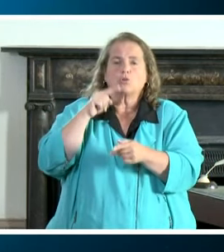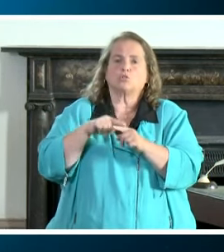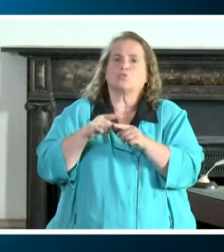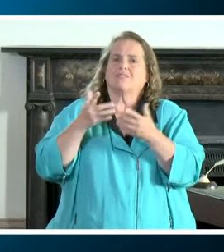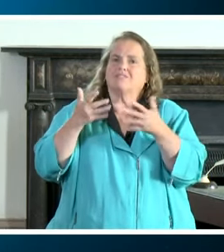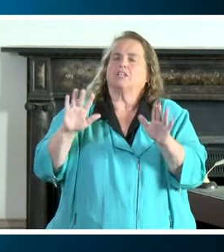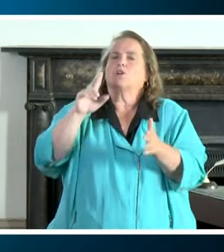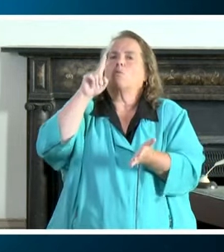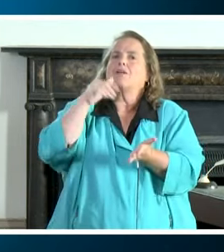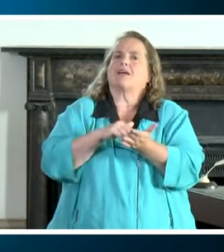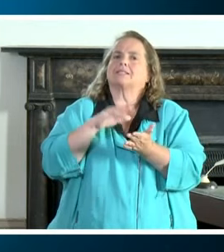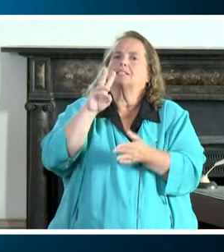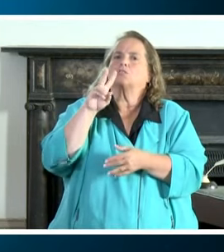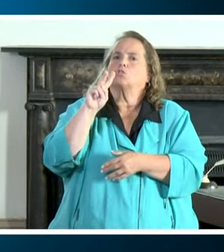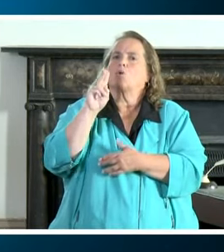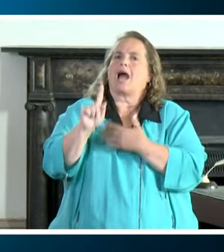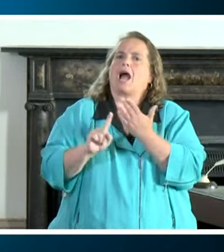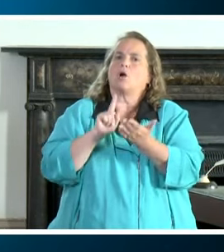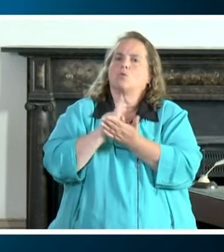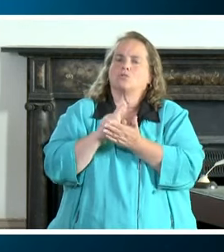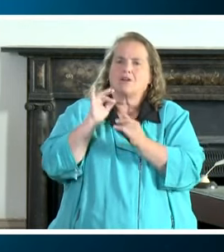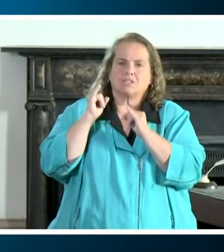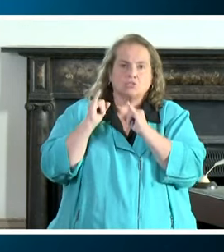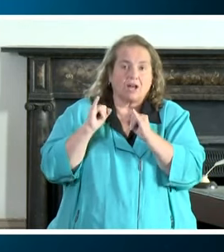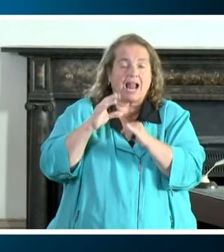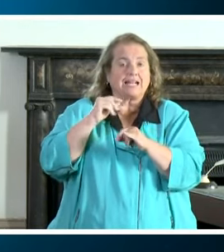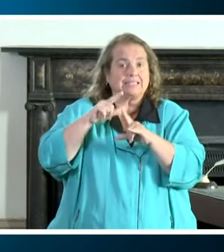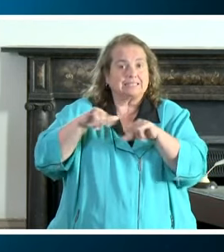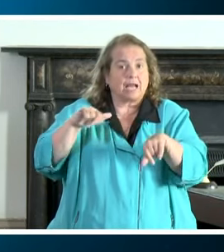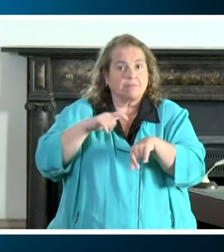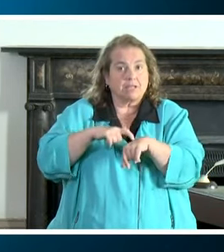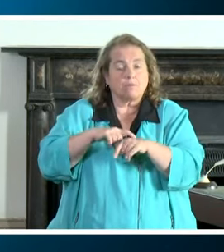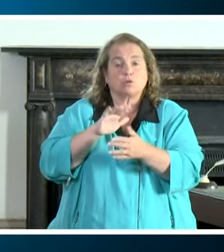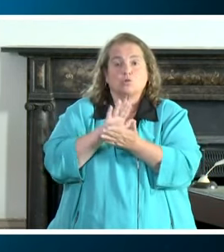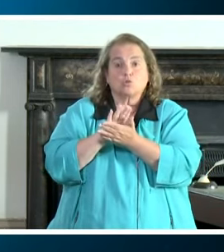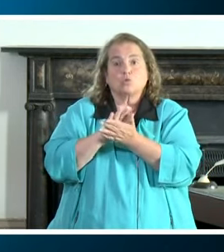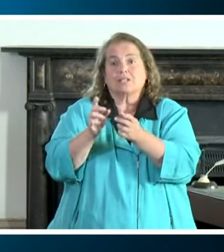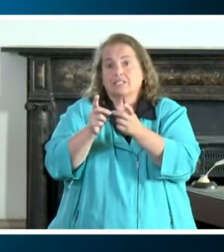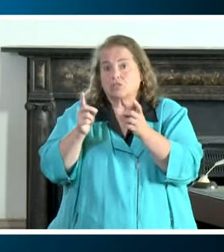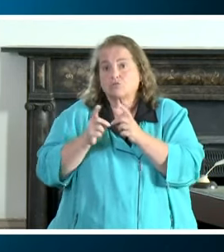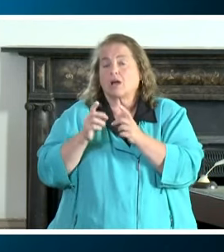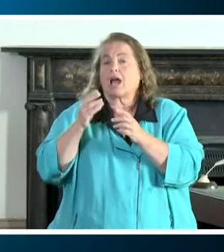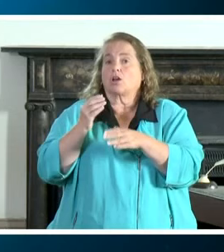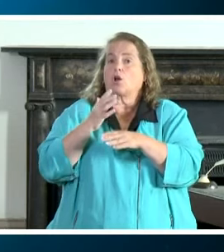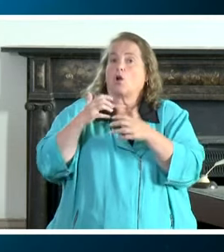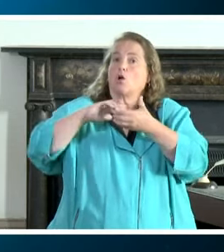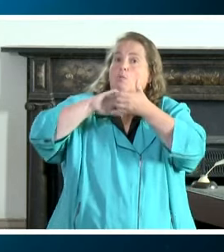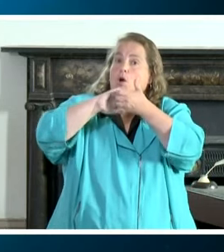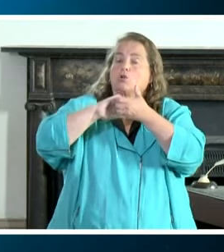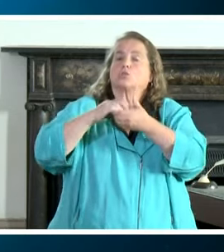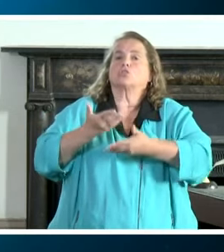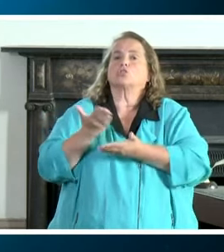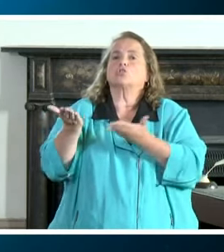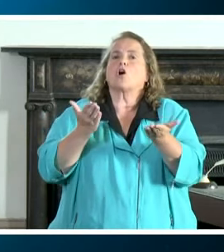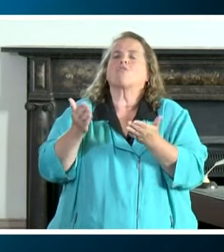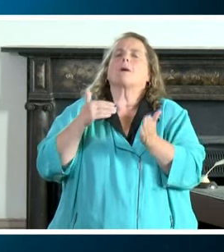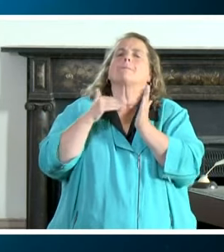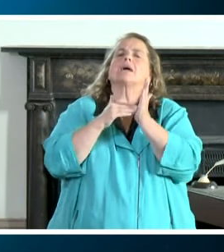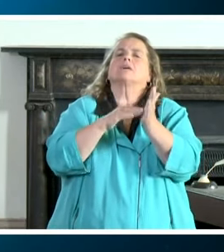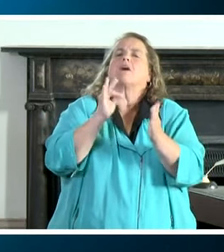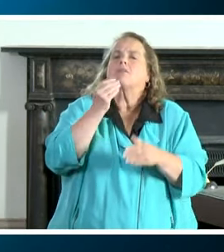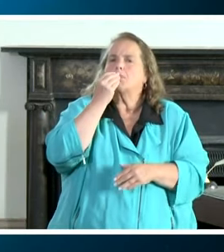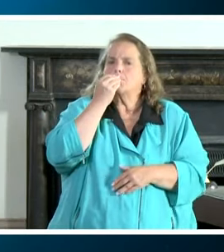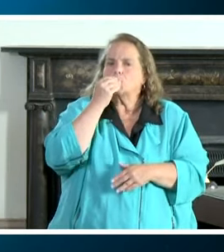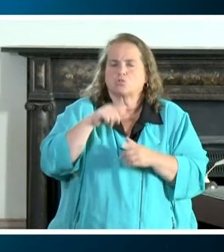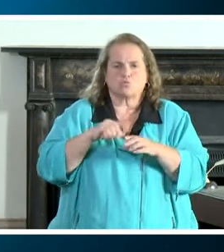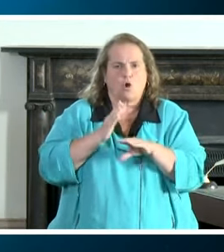instruction and at the same time our schools and districts and their partners in their communities serve millions of meals at over two thousand sites